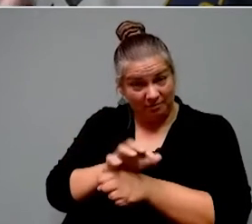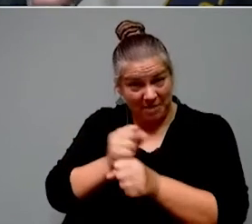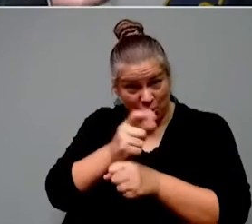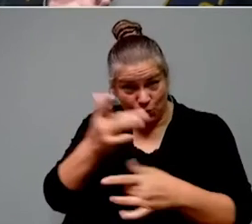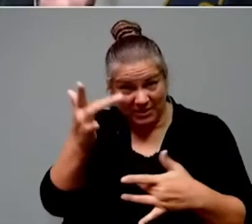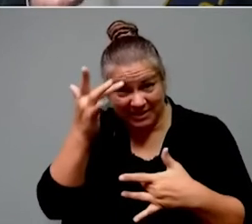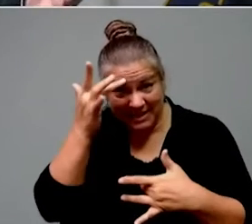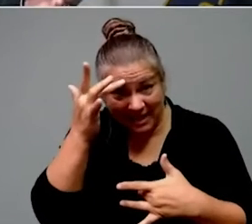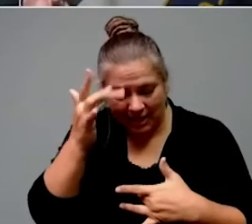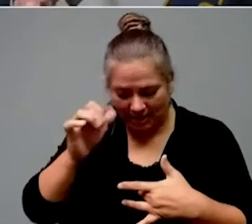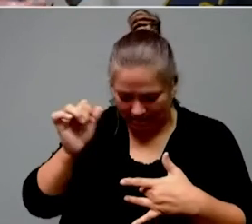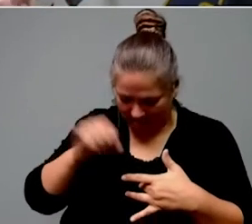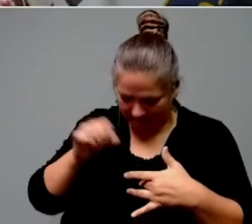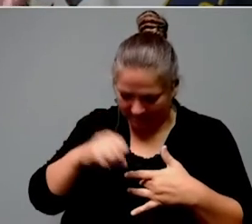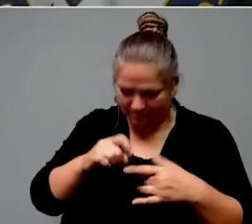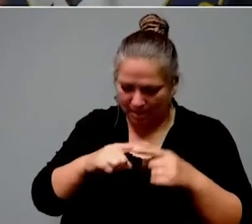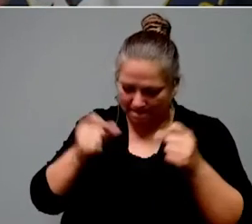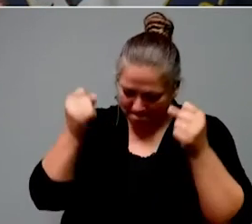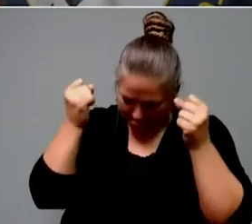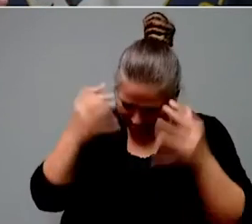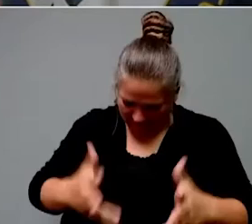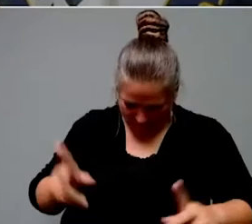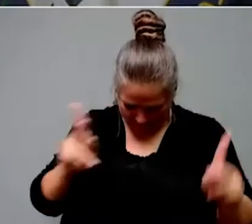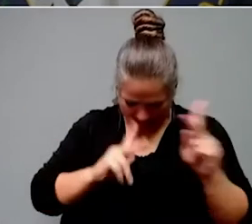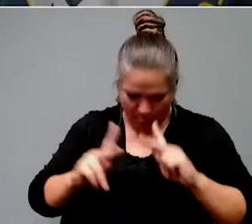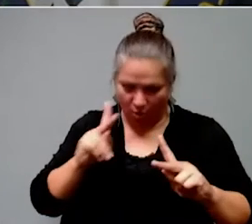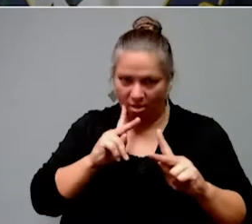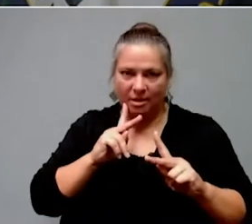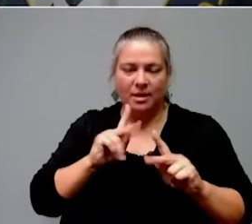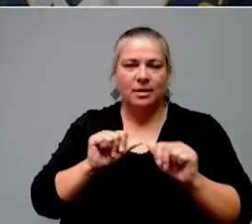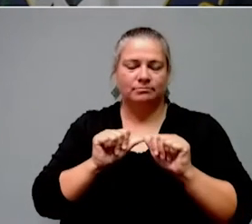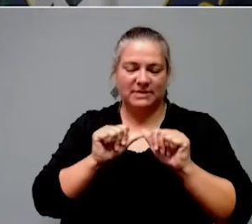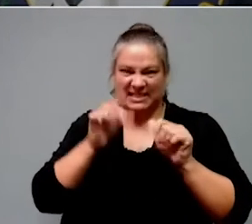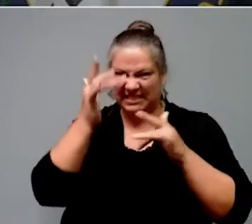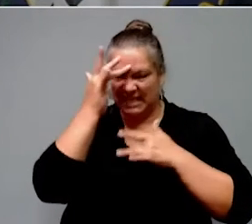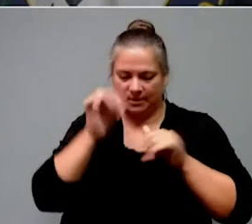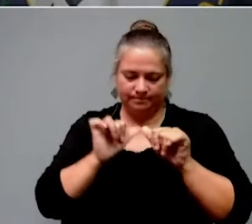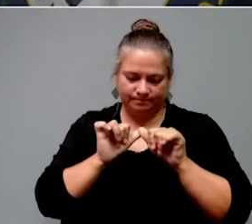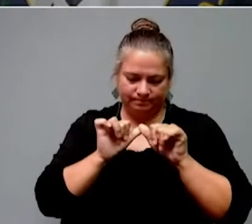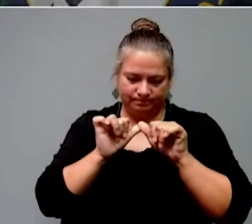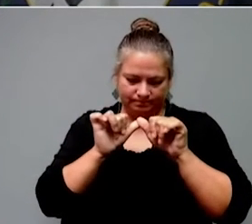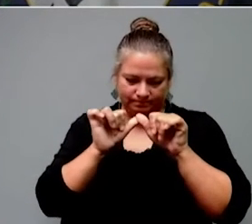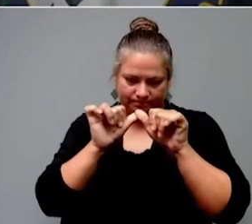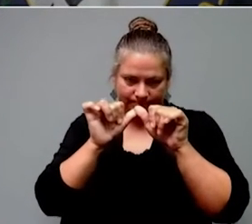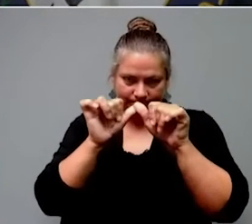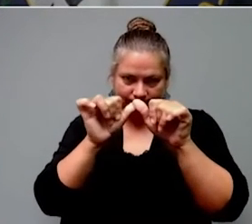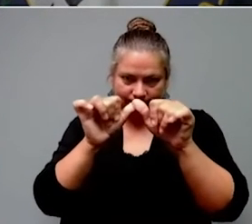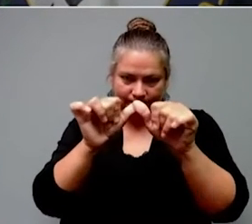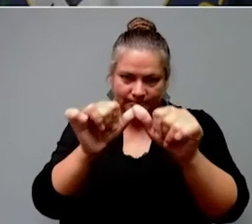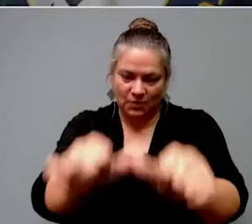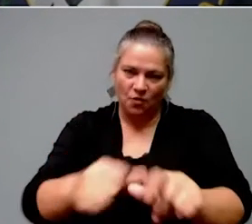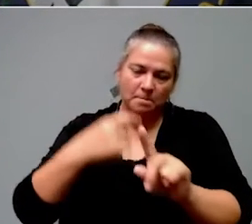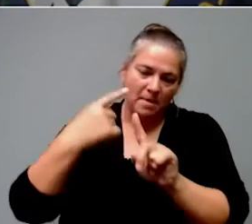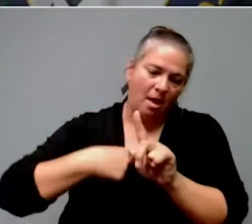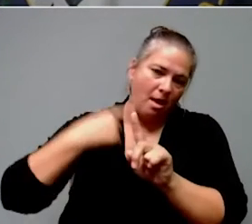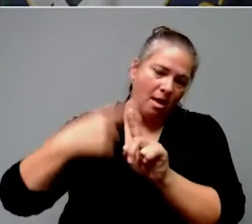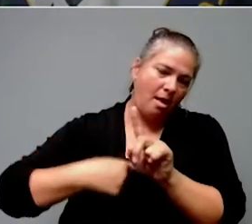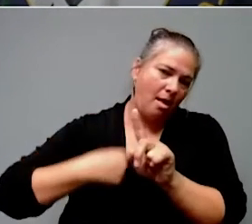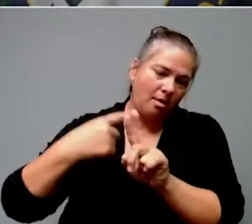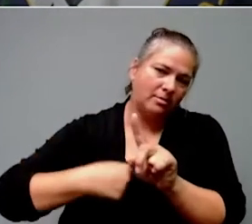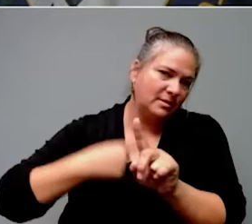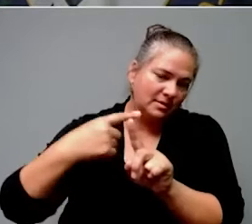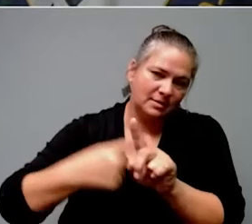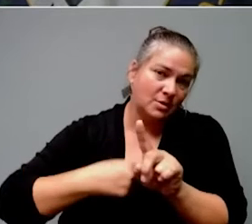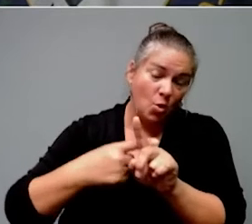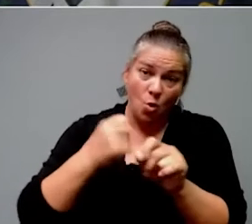but a whole lot of people have stayed sick in different ways for months or even longer.